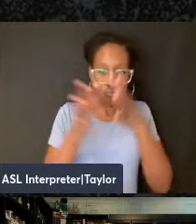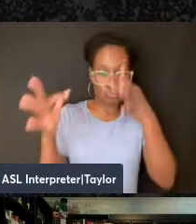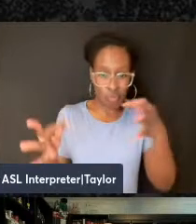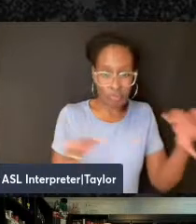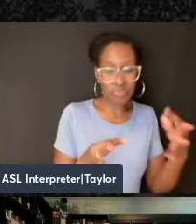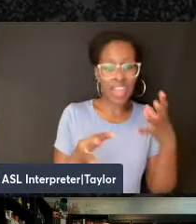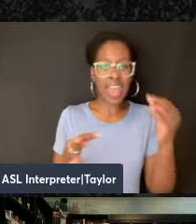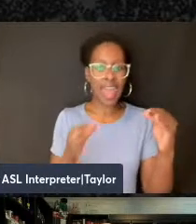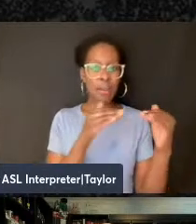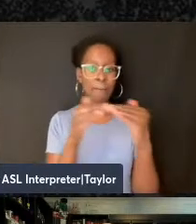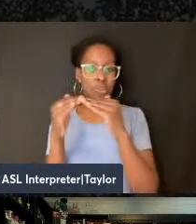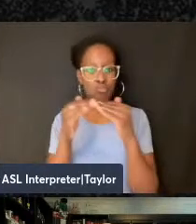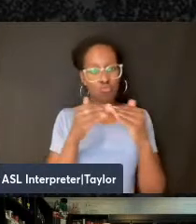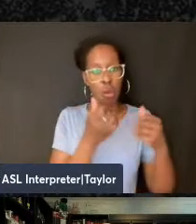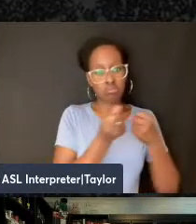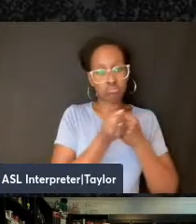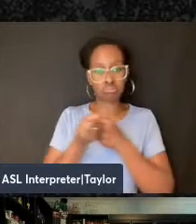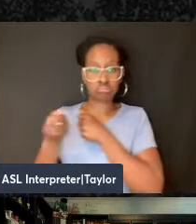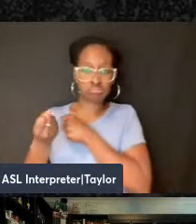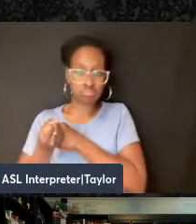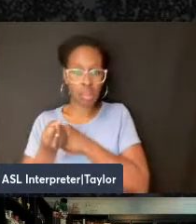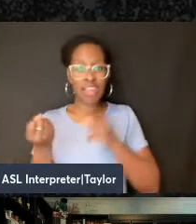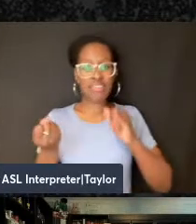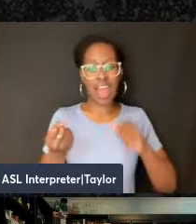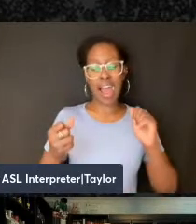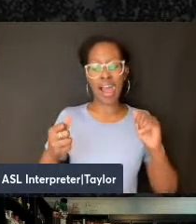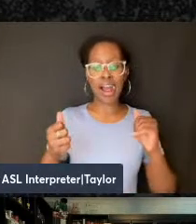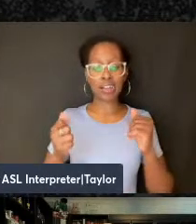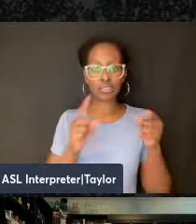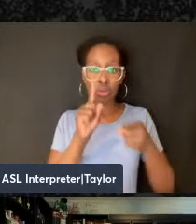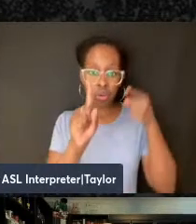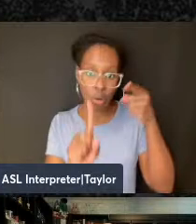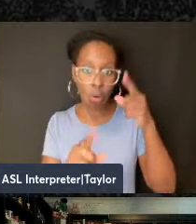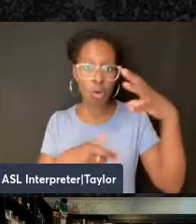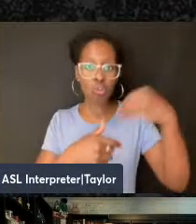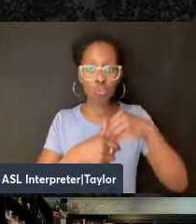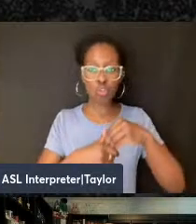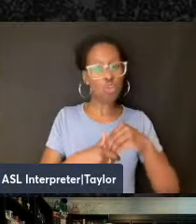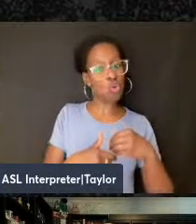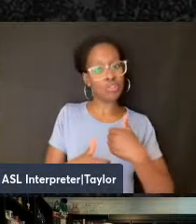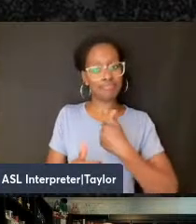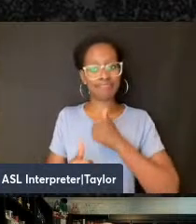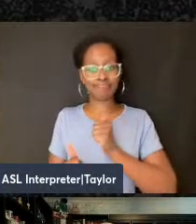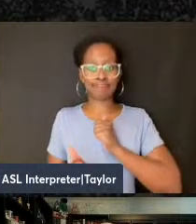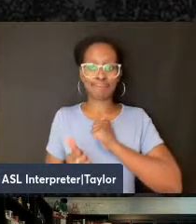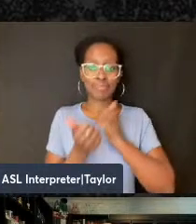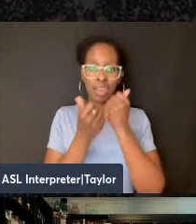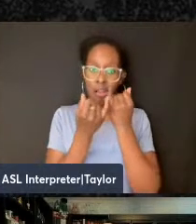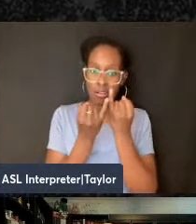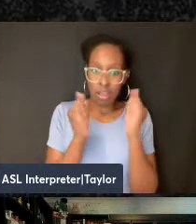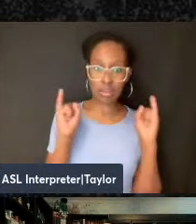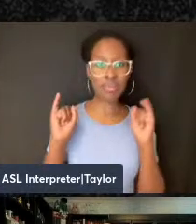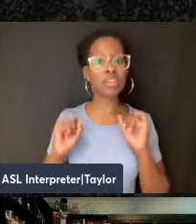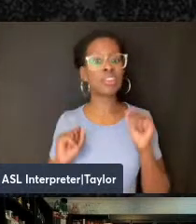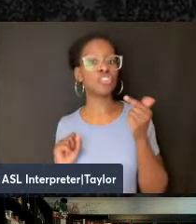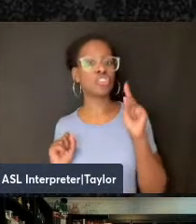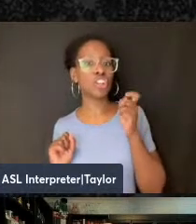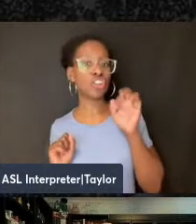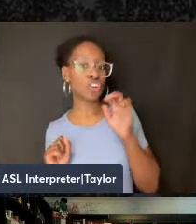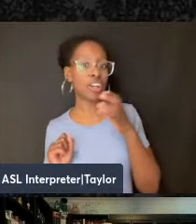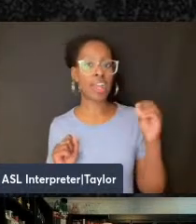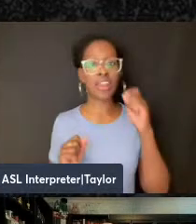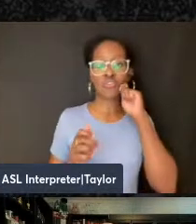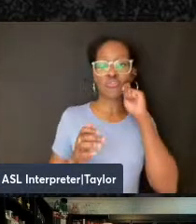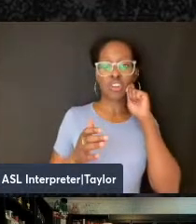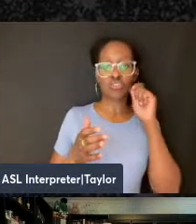Its constellation of aspirations includes bodily autonomy, gender and racial equality, and a world without